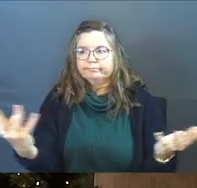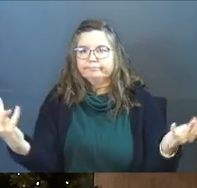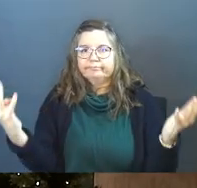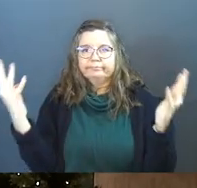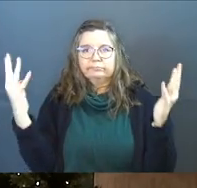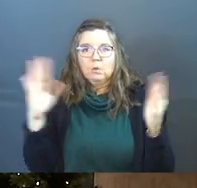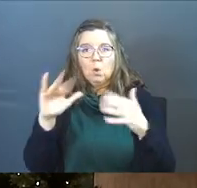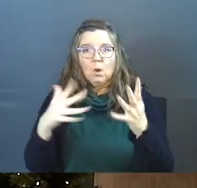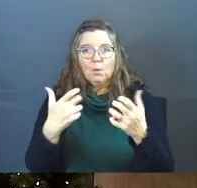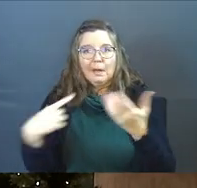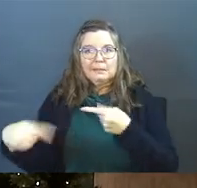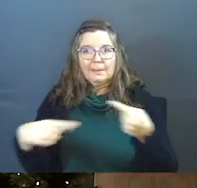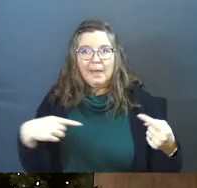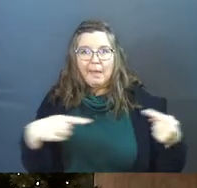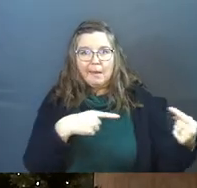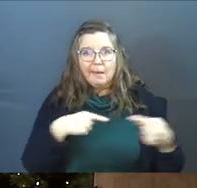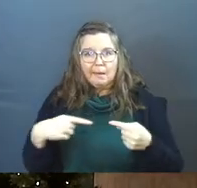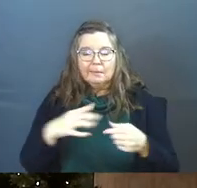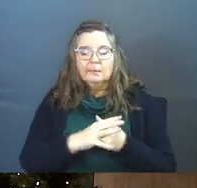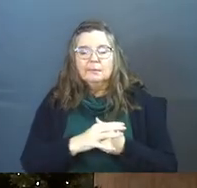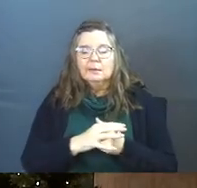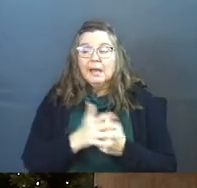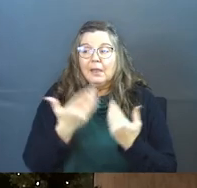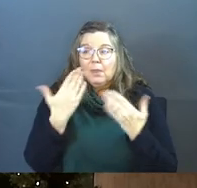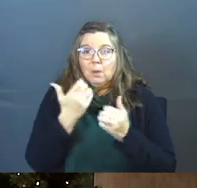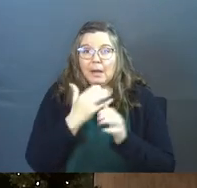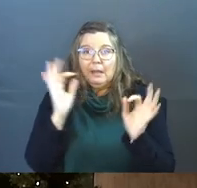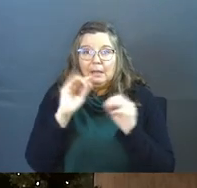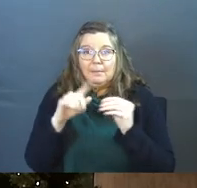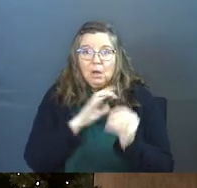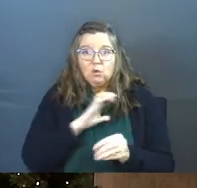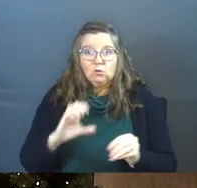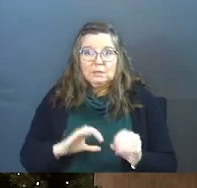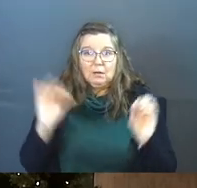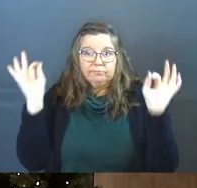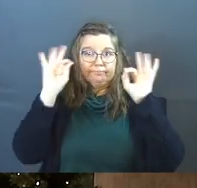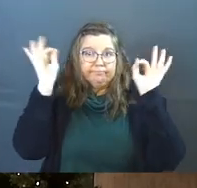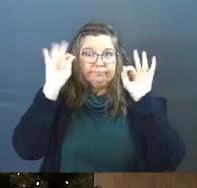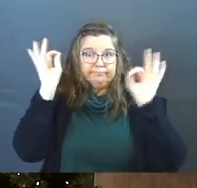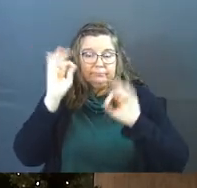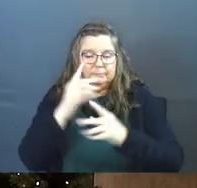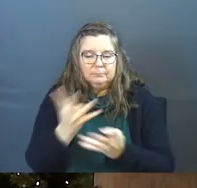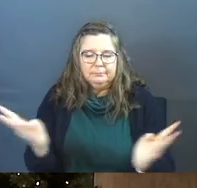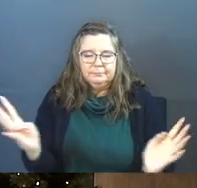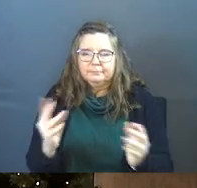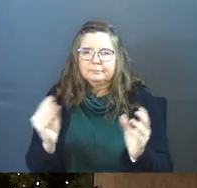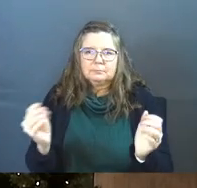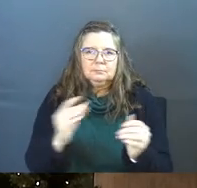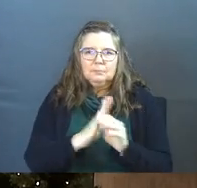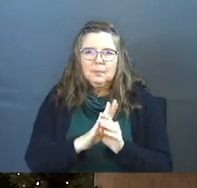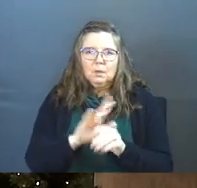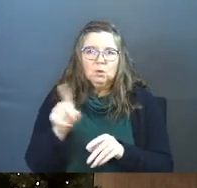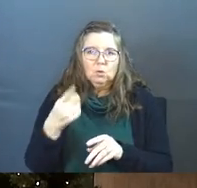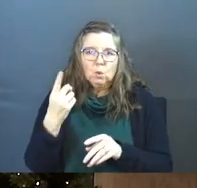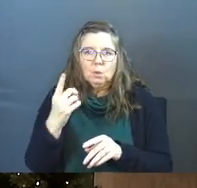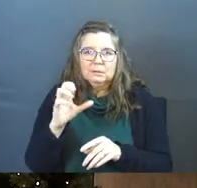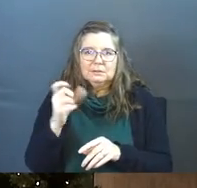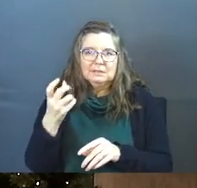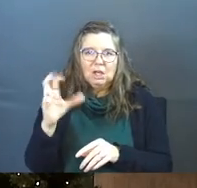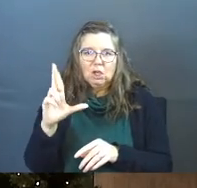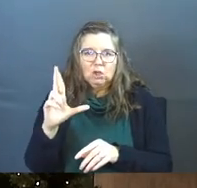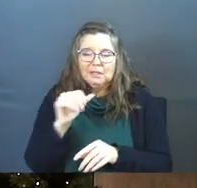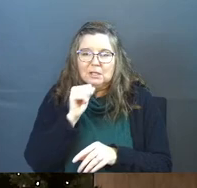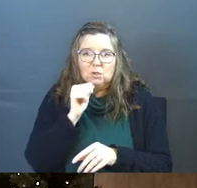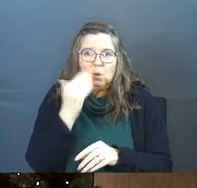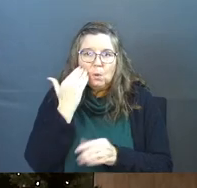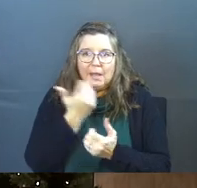philosophers who all want to debate him. And they don't know anything about Christianity. They're totally secular. They